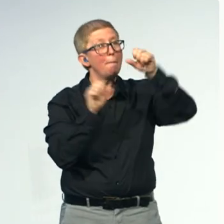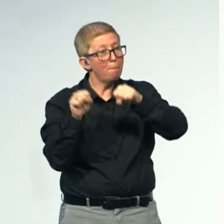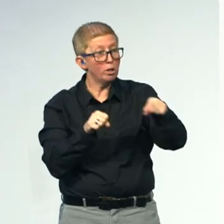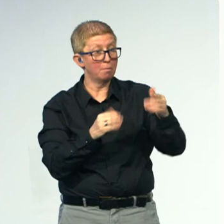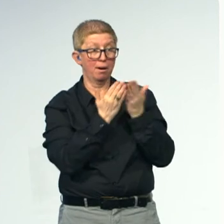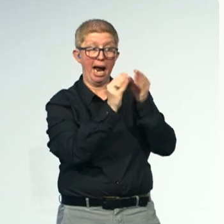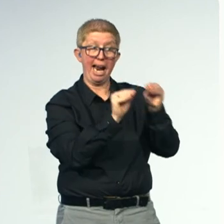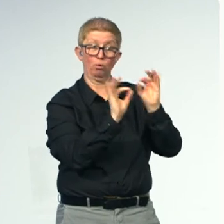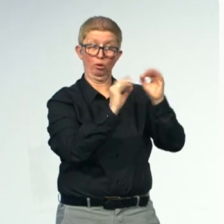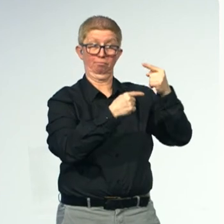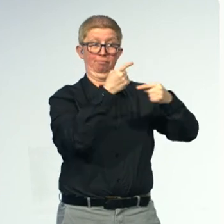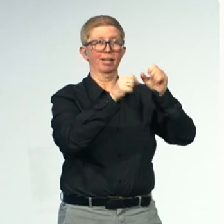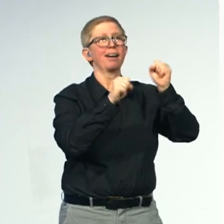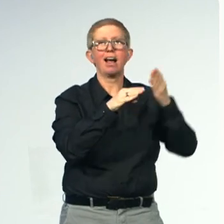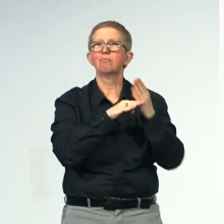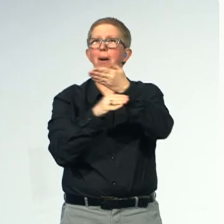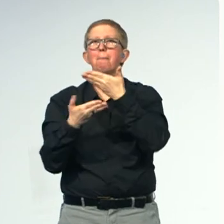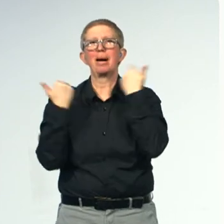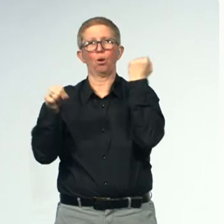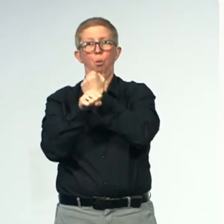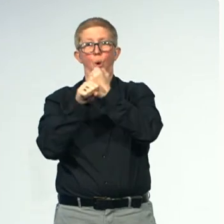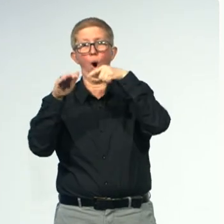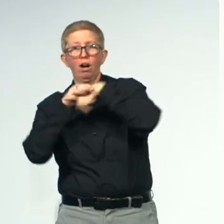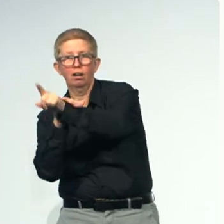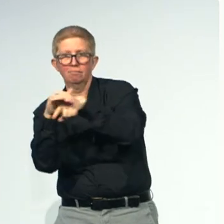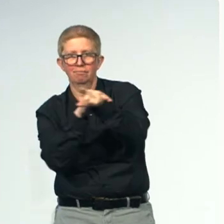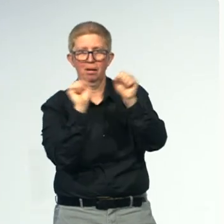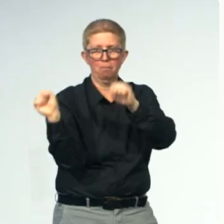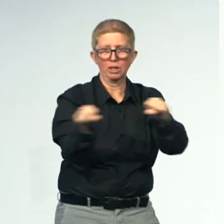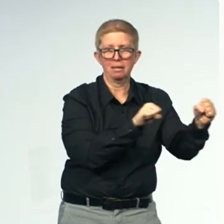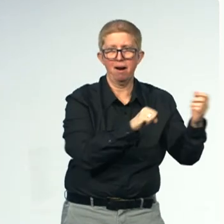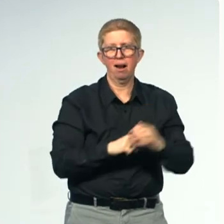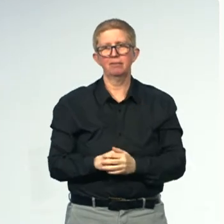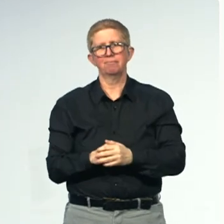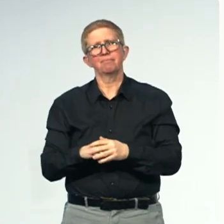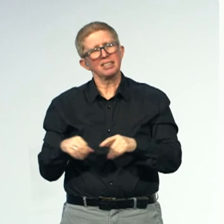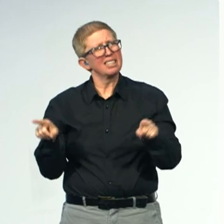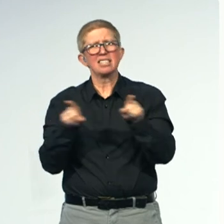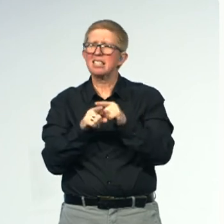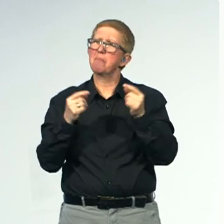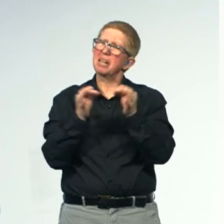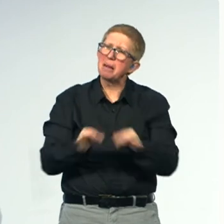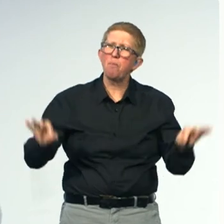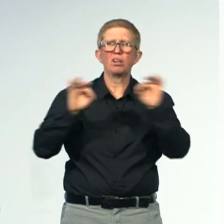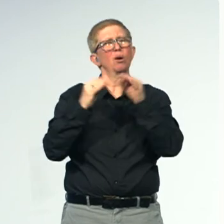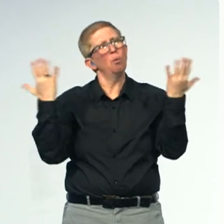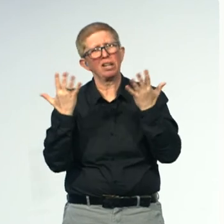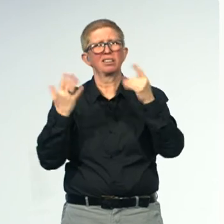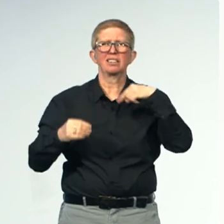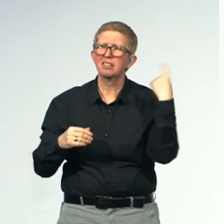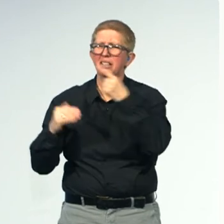we are not divided into special schools and special transport. It's about freedom.